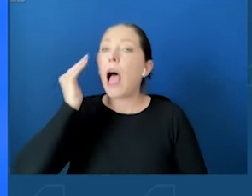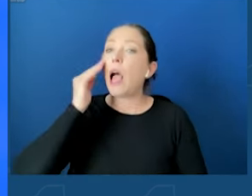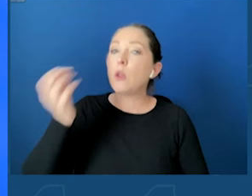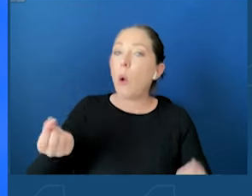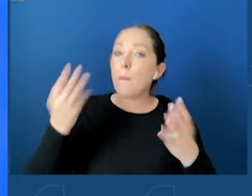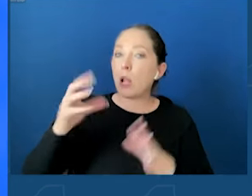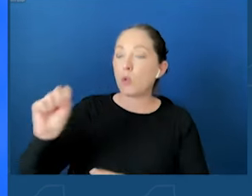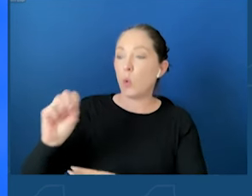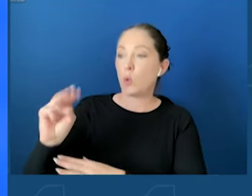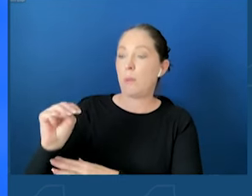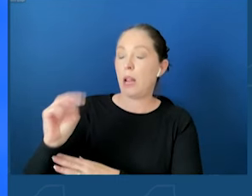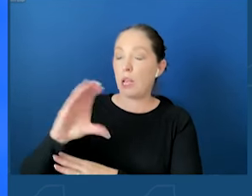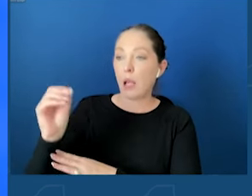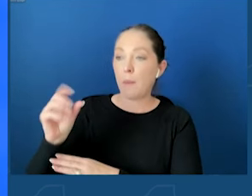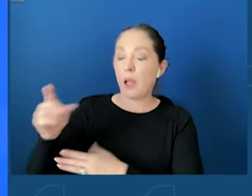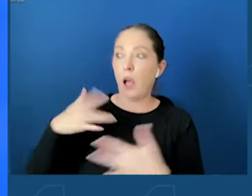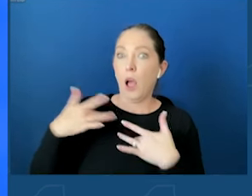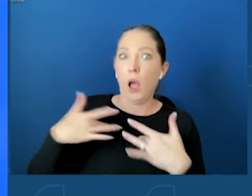and I'll say this.